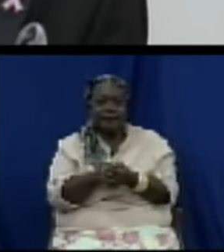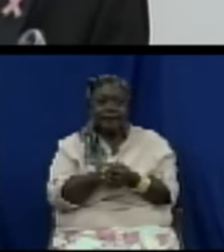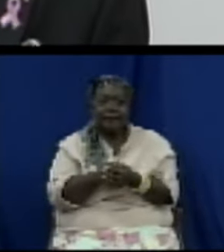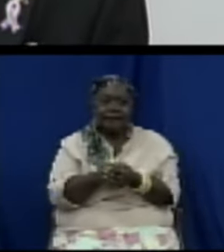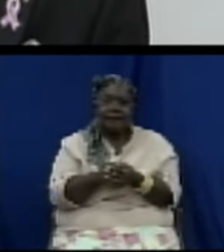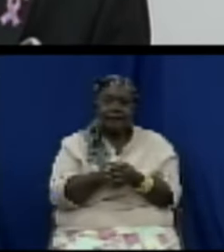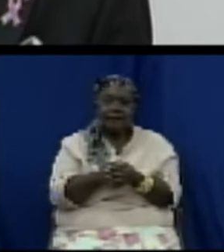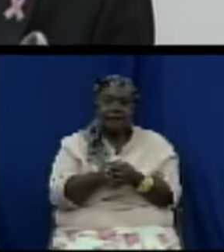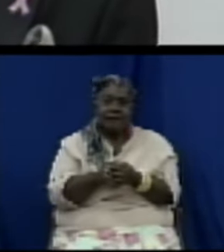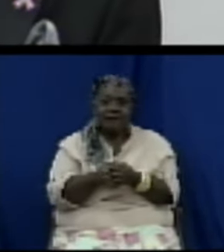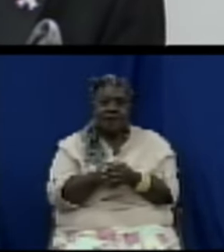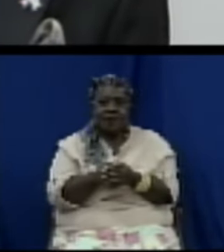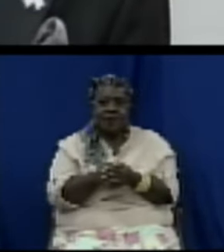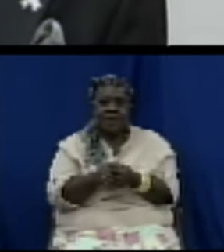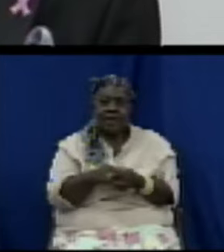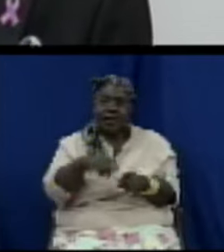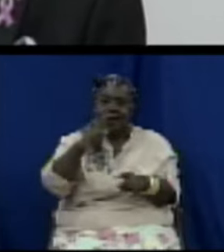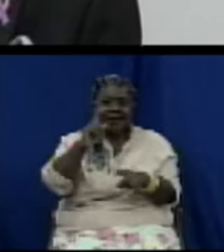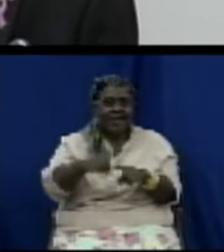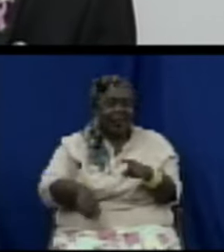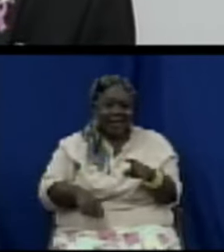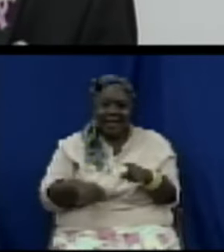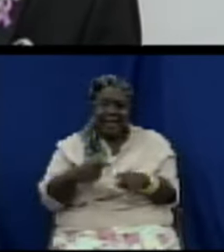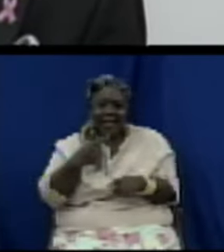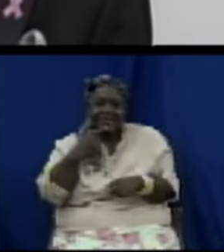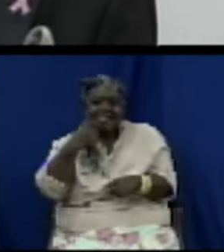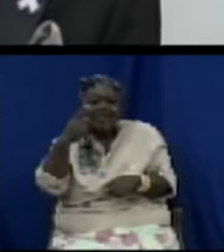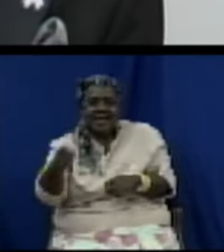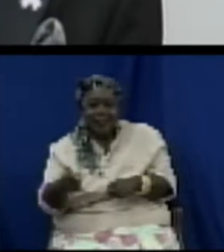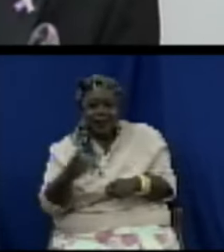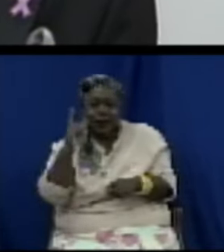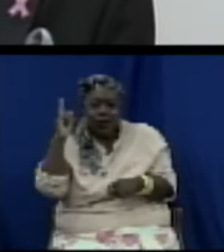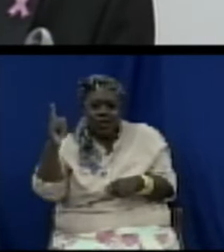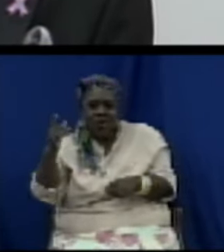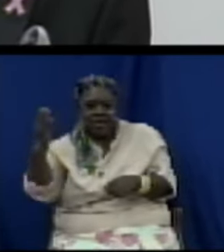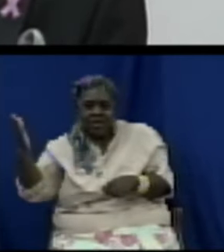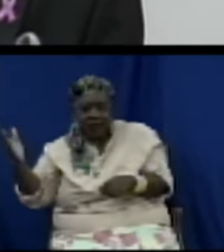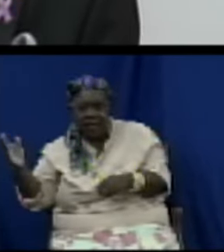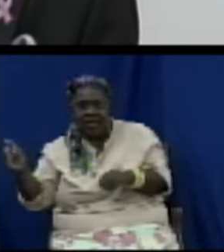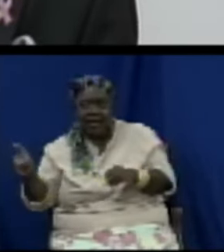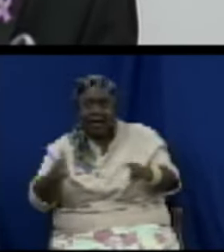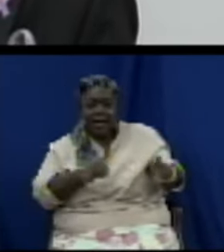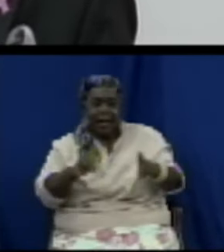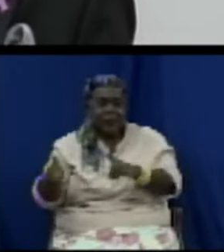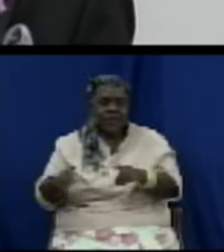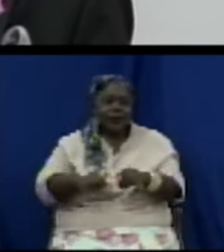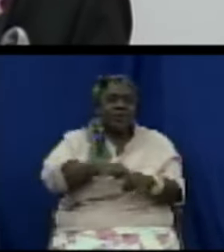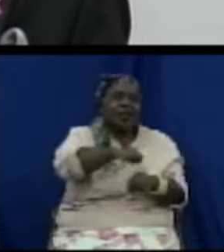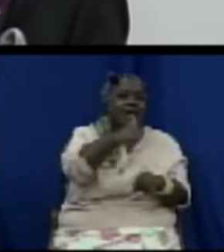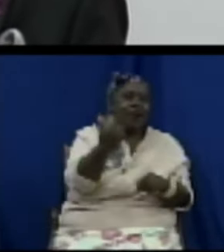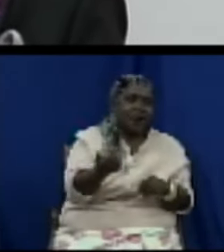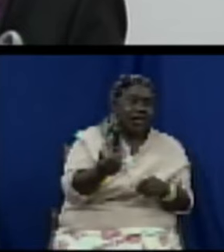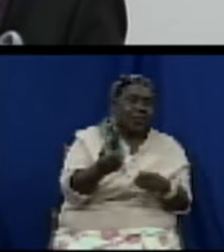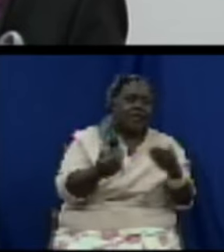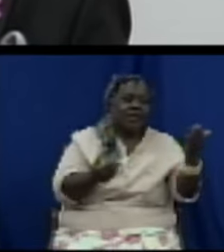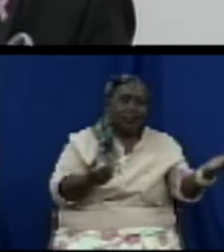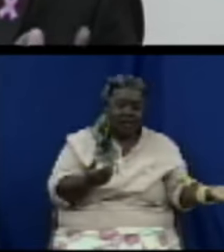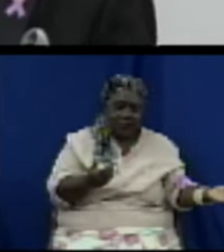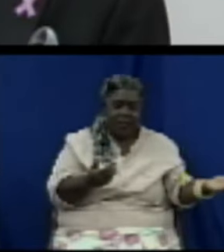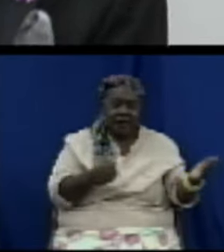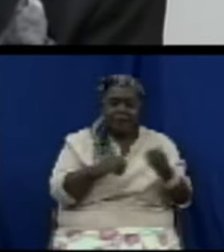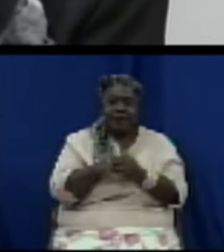misleading the public as to the nature of goods and the non-delivery of goods as well